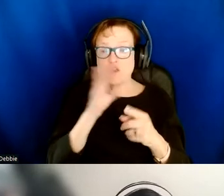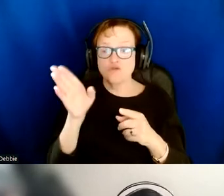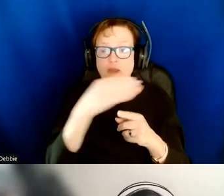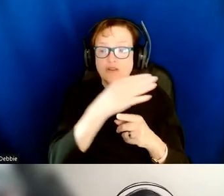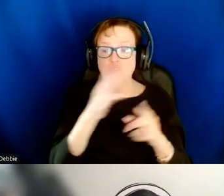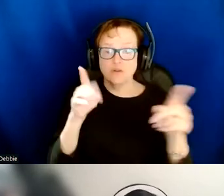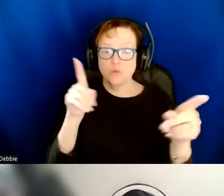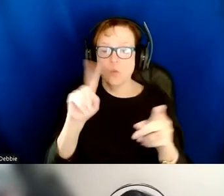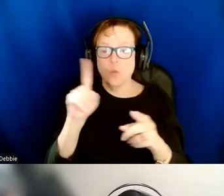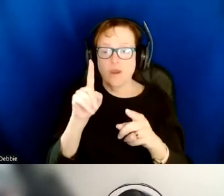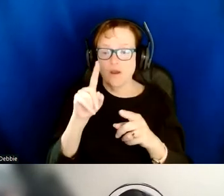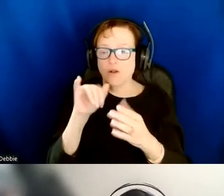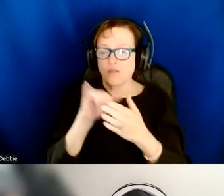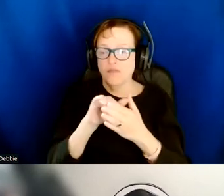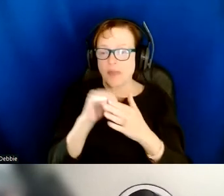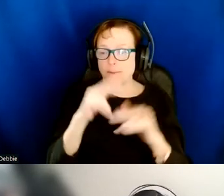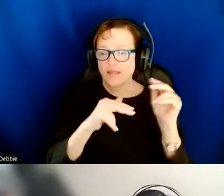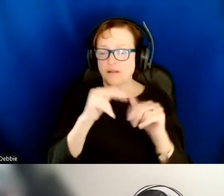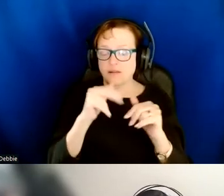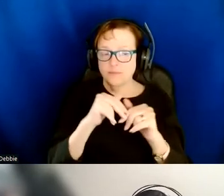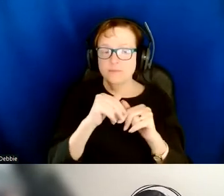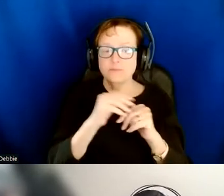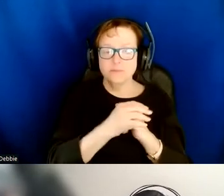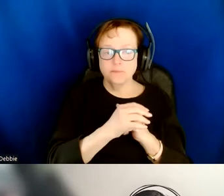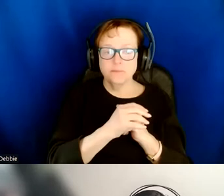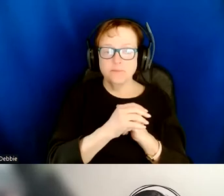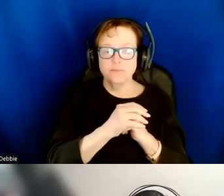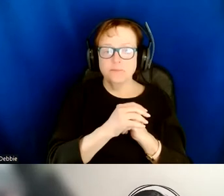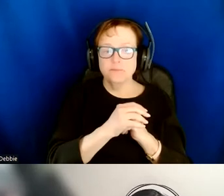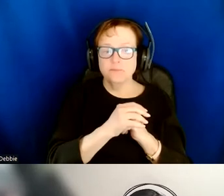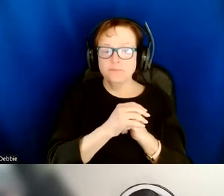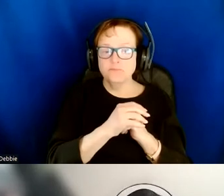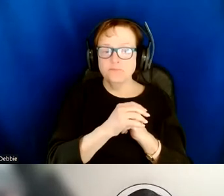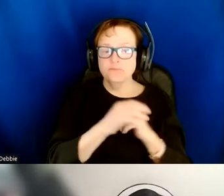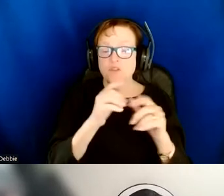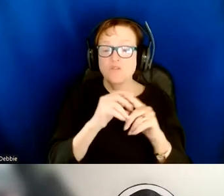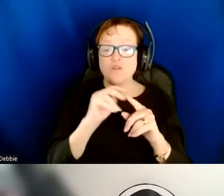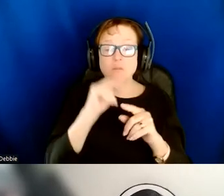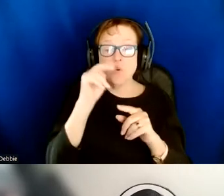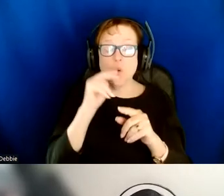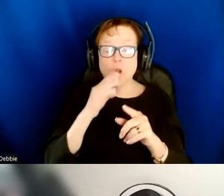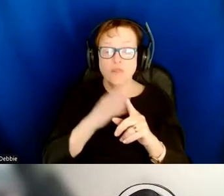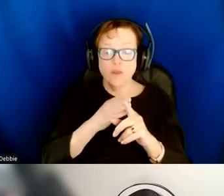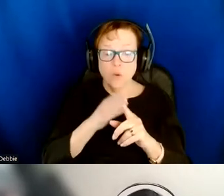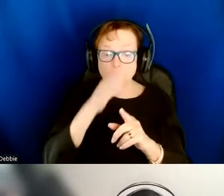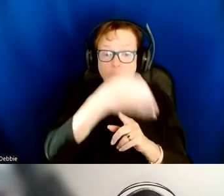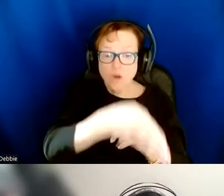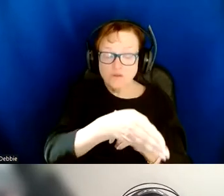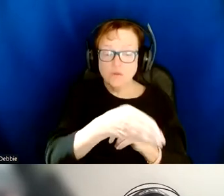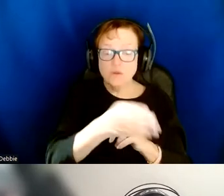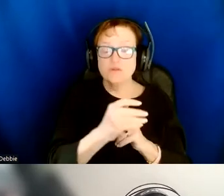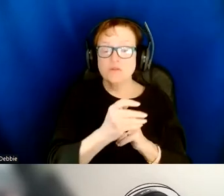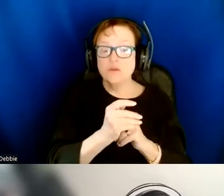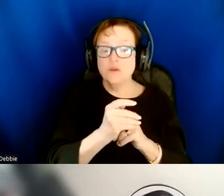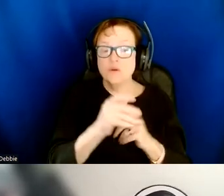extracts from the map i'm just going to play the sound now from due north moving clockwise there are the following